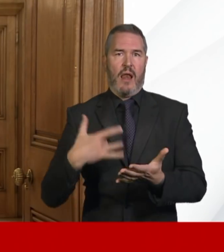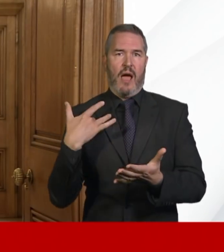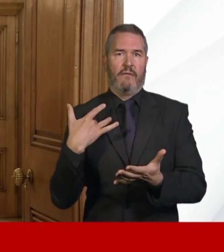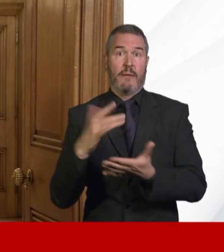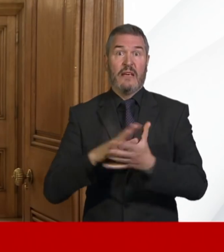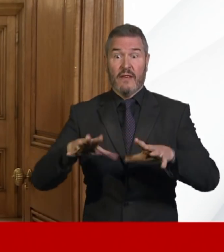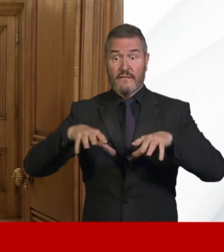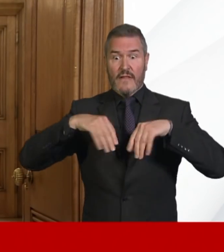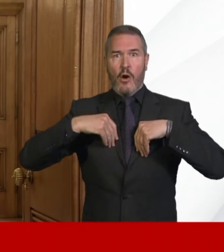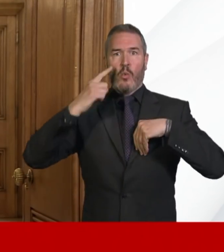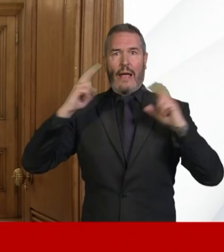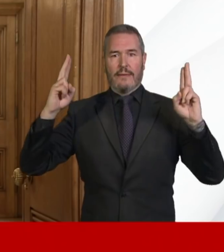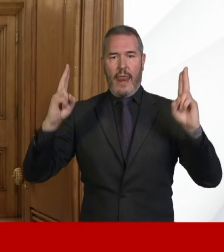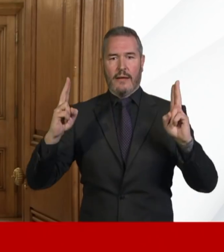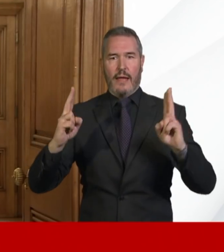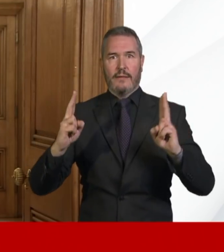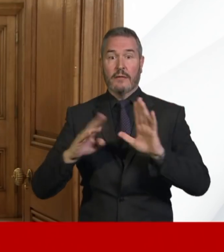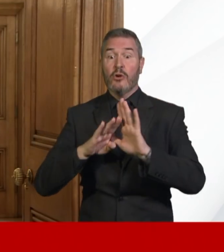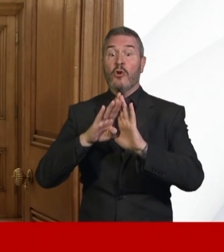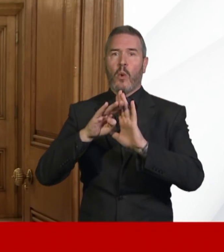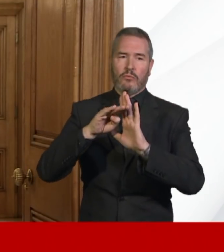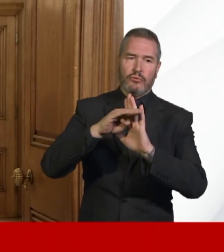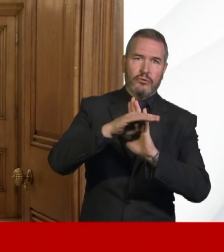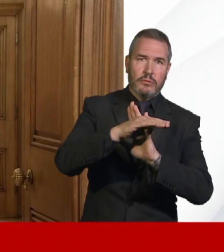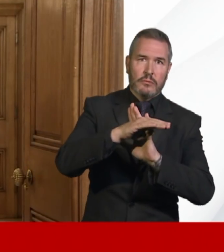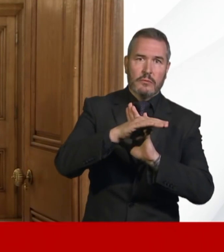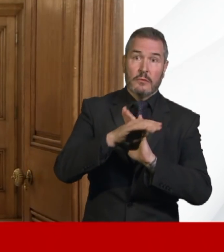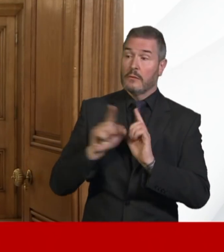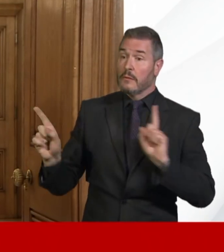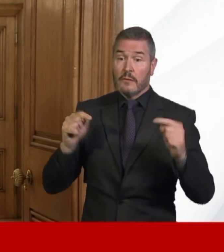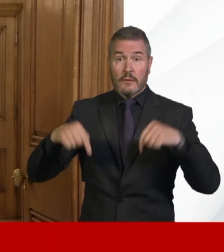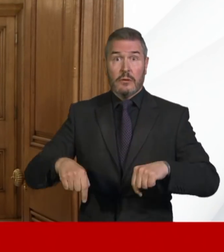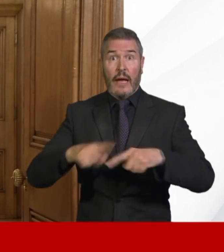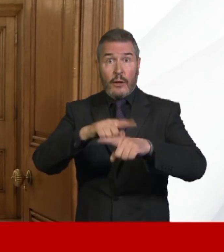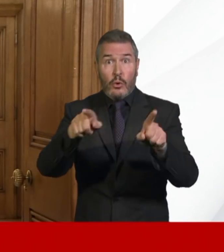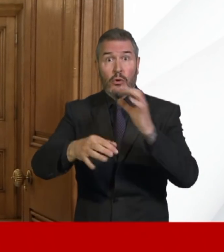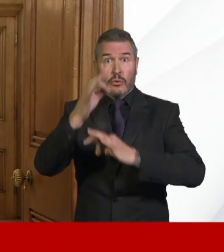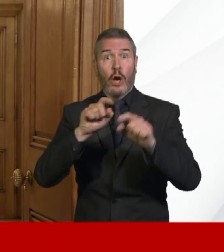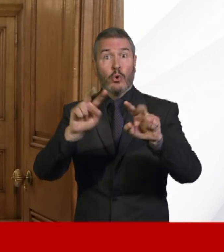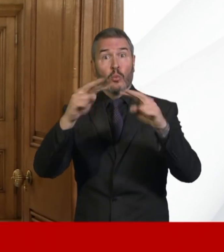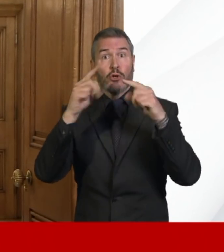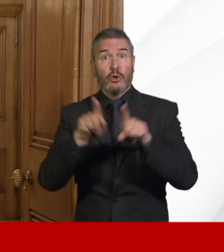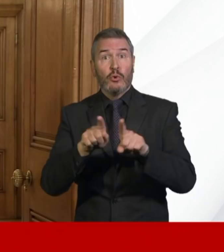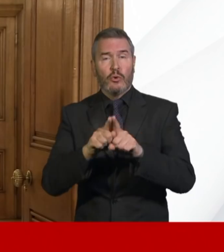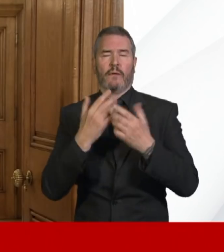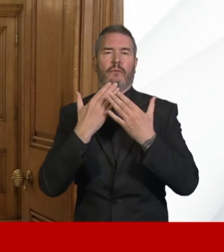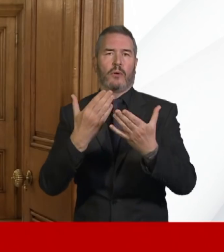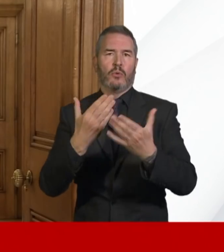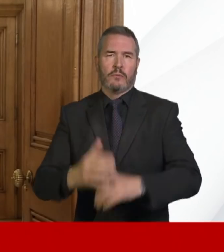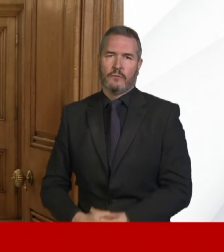the virus. So thank you, Jenny, for joining us this evening. And thank you very much indeed, everybody, for watching at home.